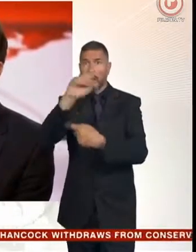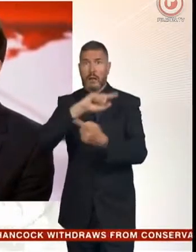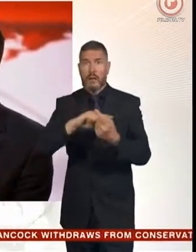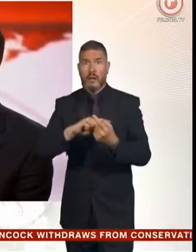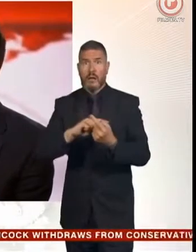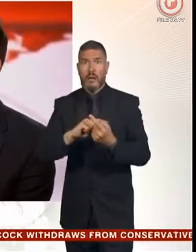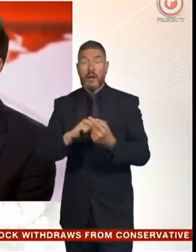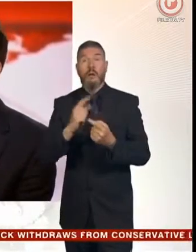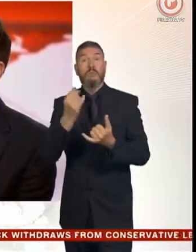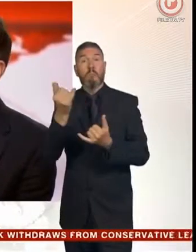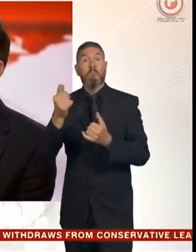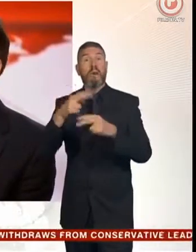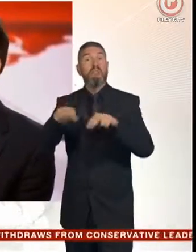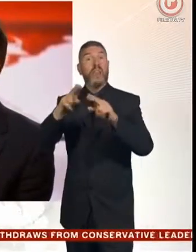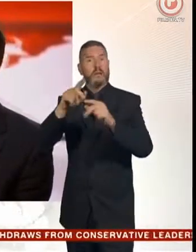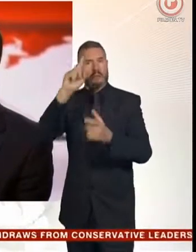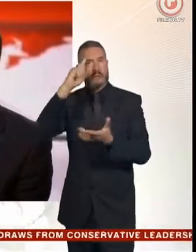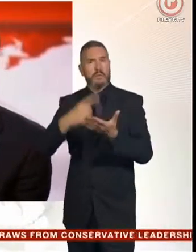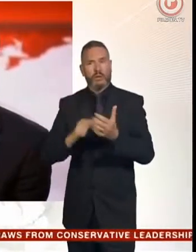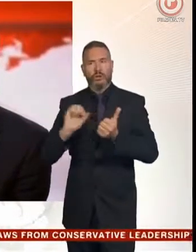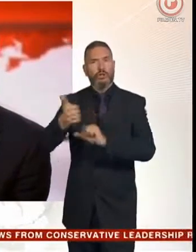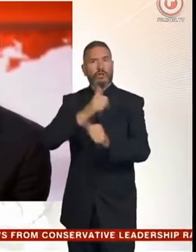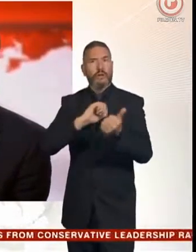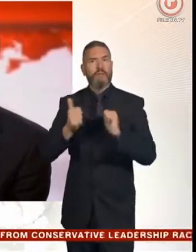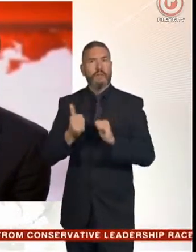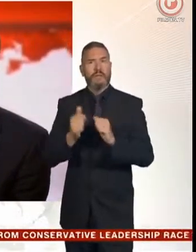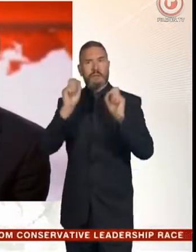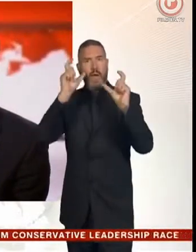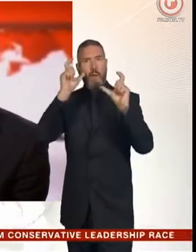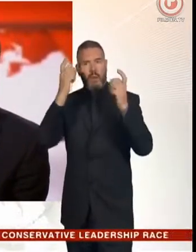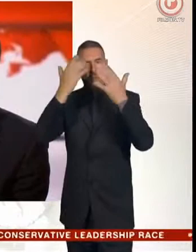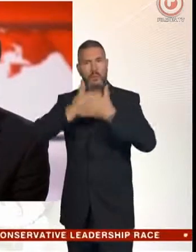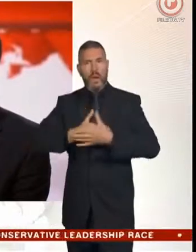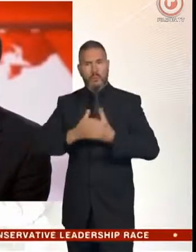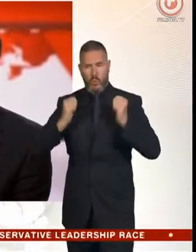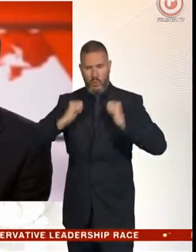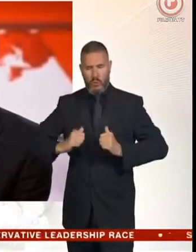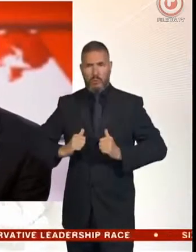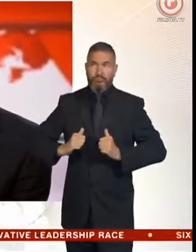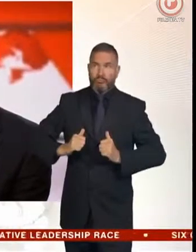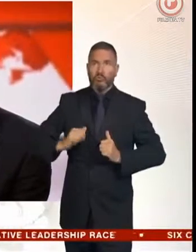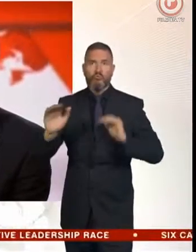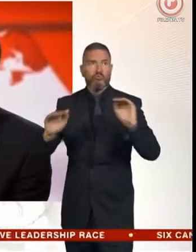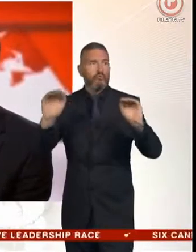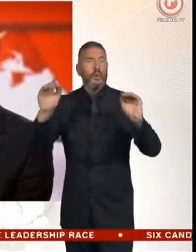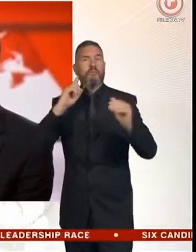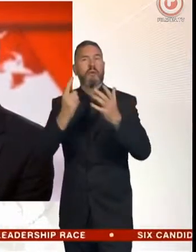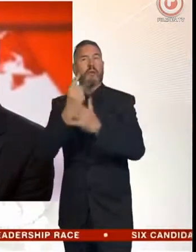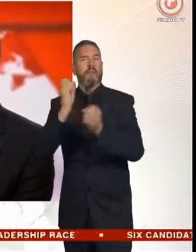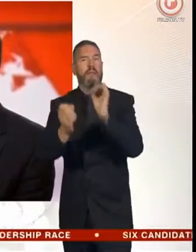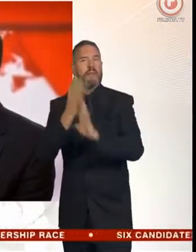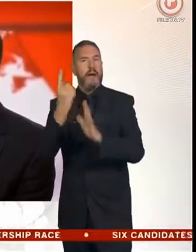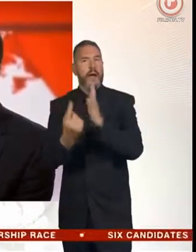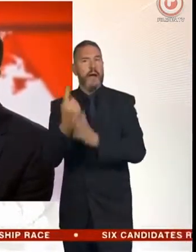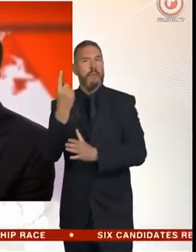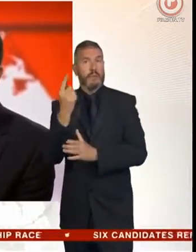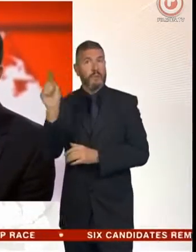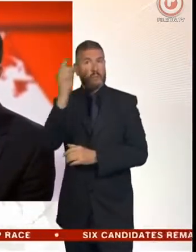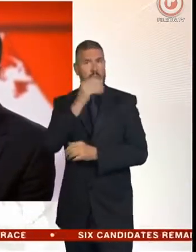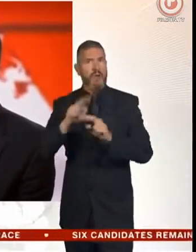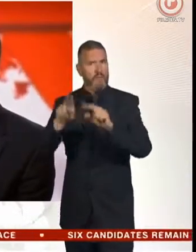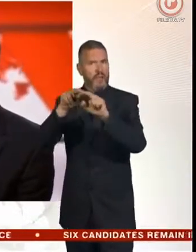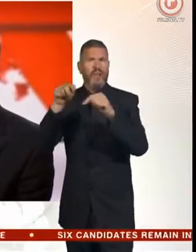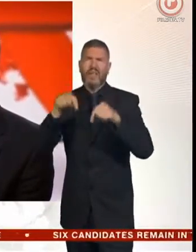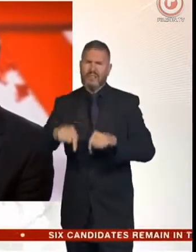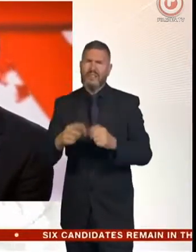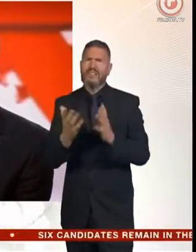watch throughout the night and day. So that if there is a fire, everybody can be warned. I think there are lots of reasons. One is this is quite technical